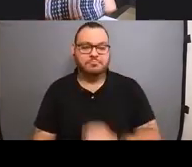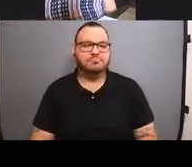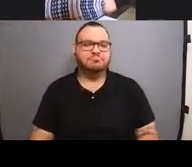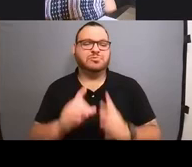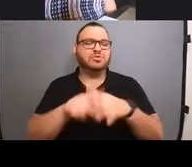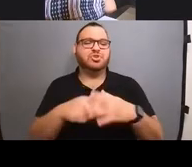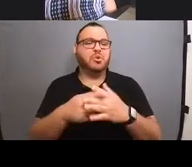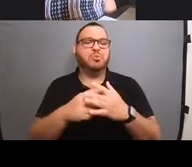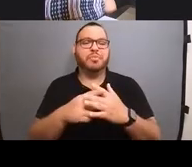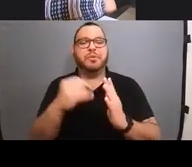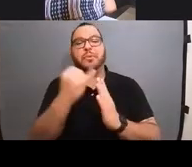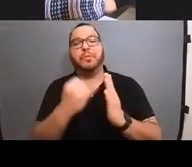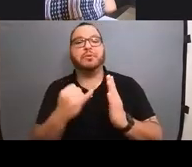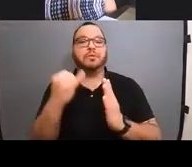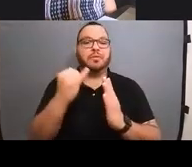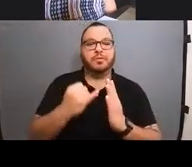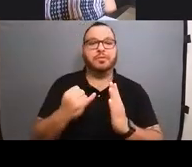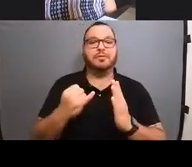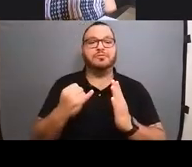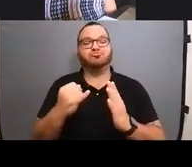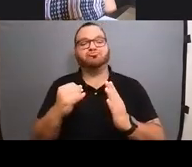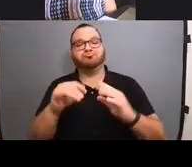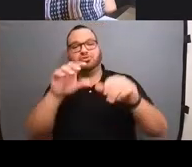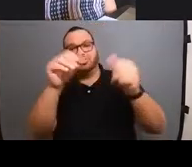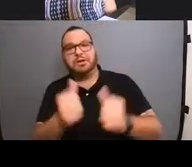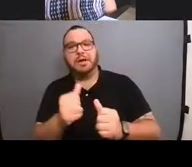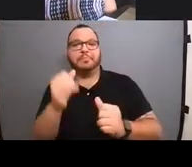to get a basic shape.